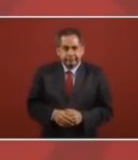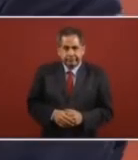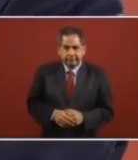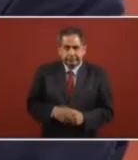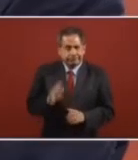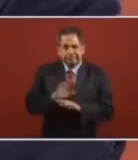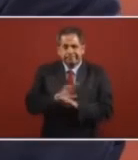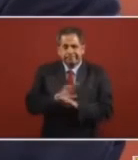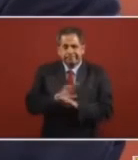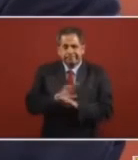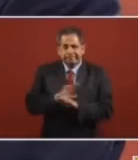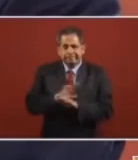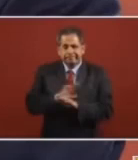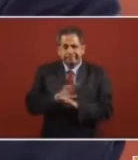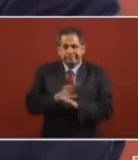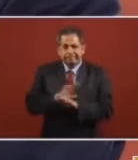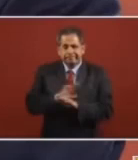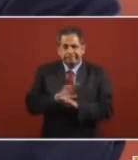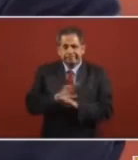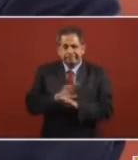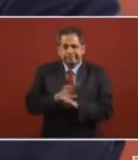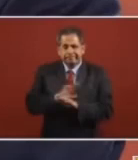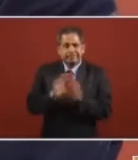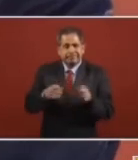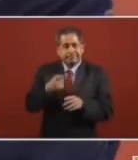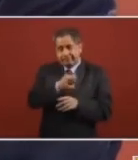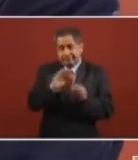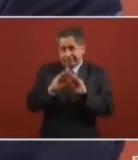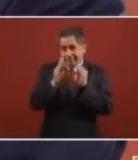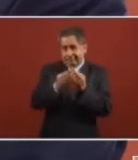it has been exhausted